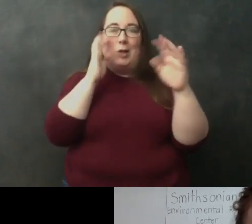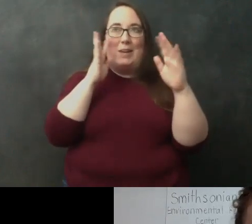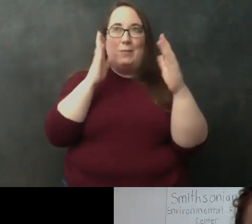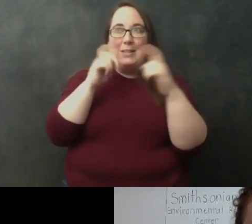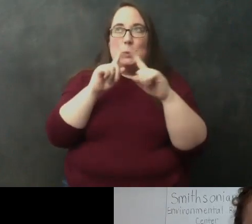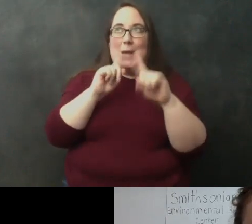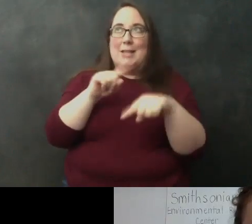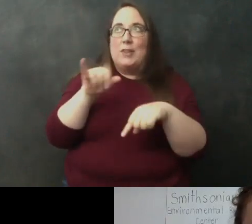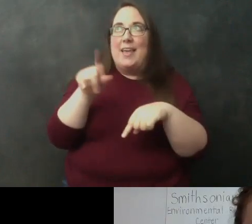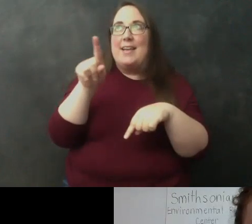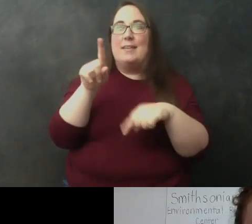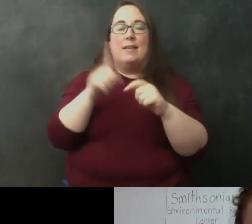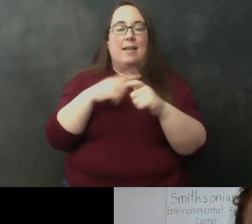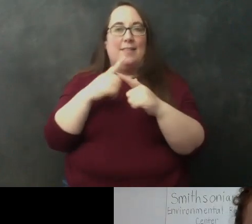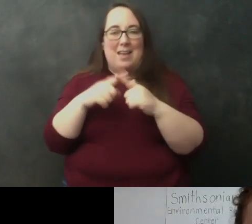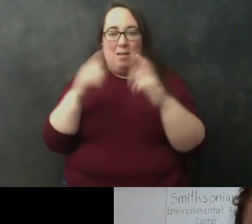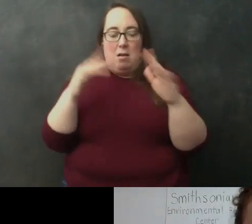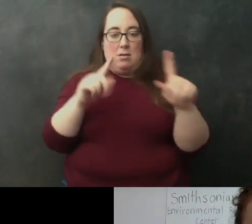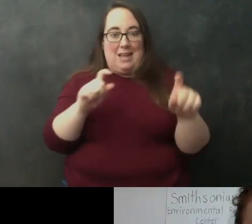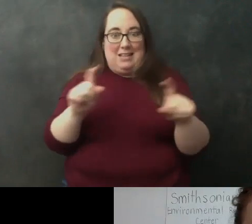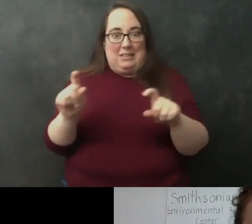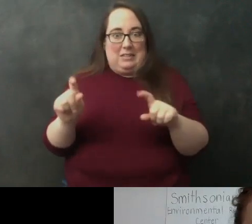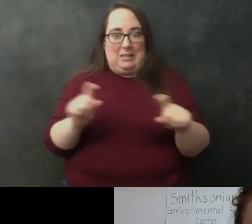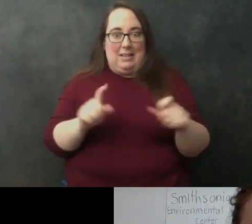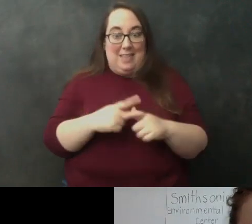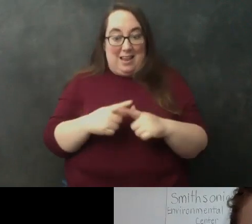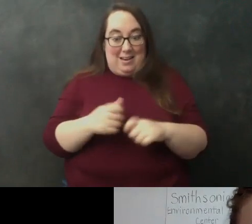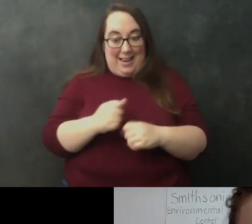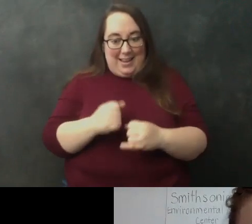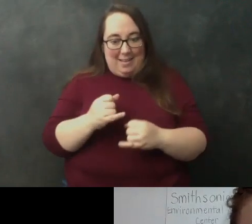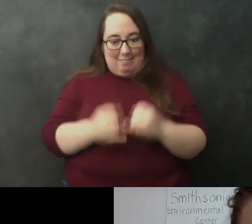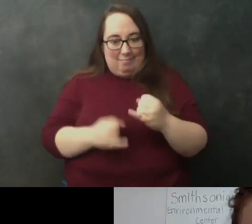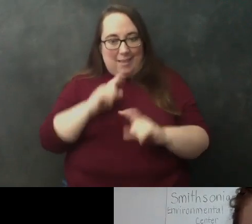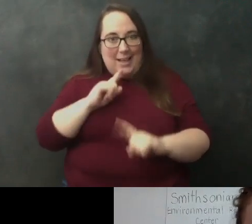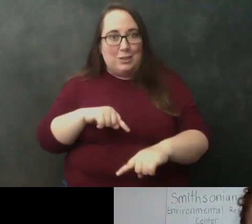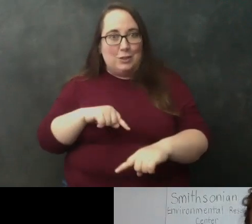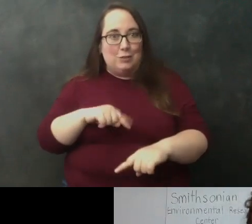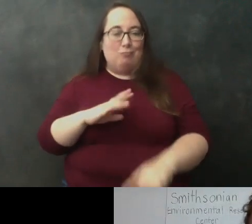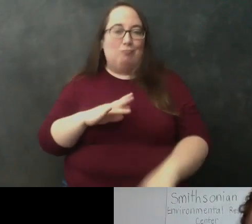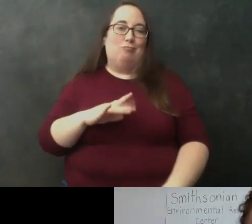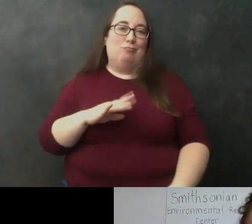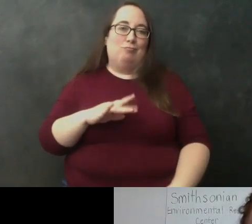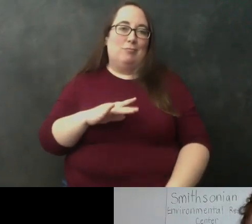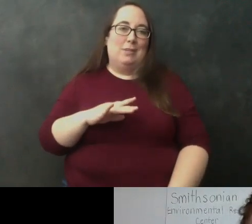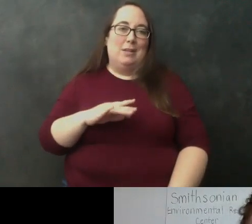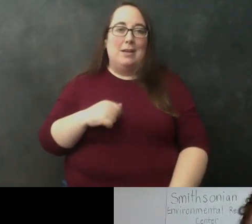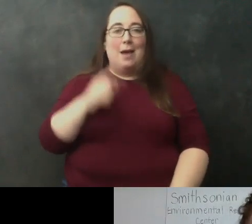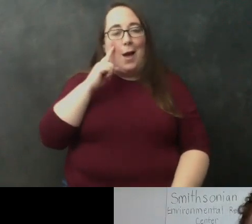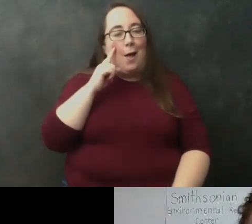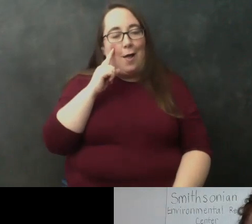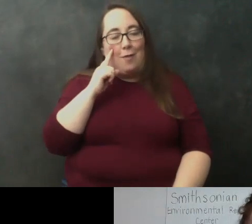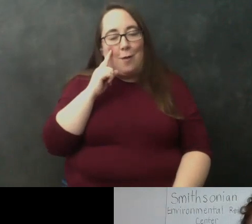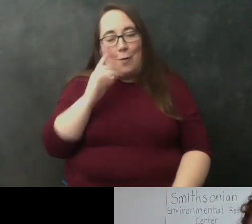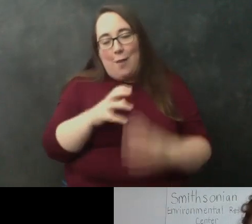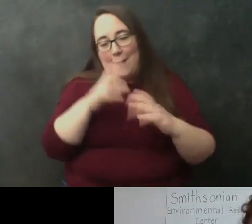able to answer that question and then and then getting an answer with your data um was something that i always thought was a lot of fun so i